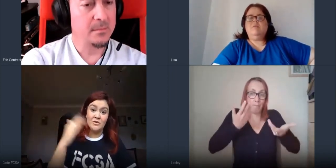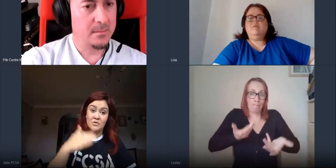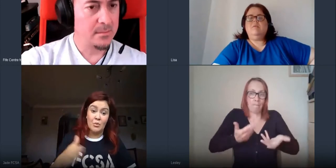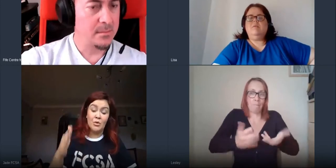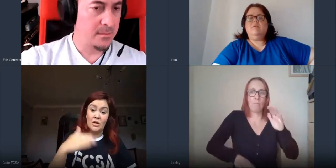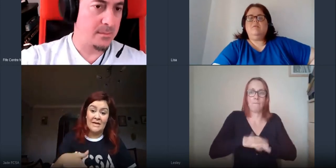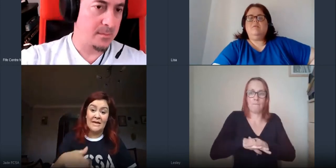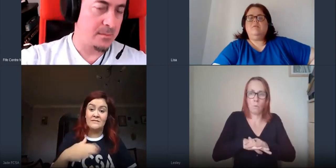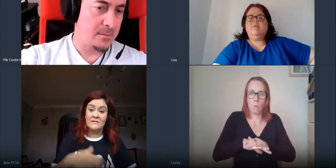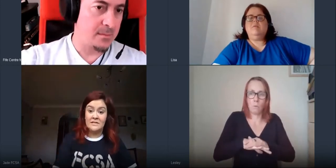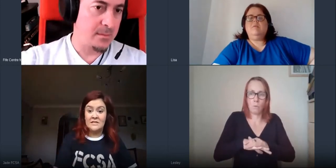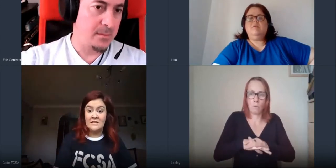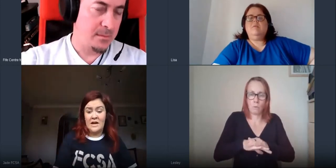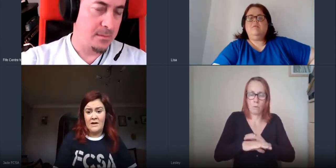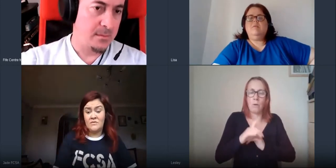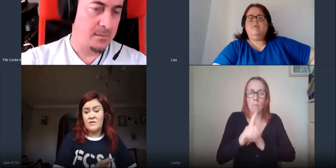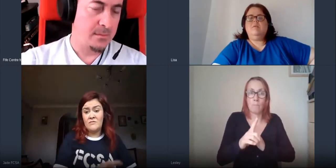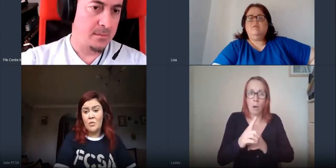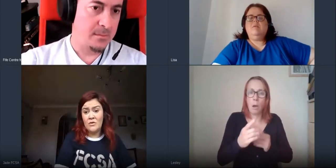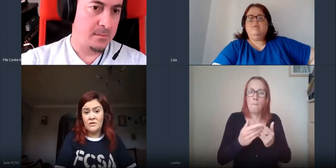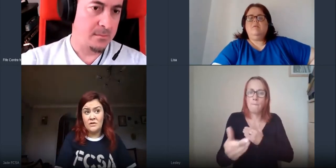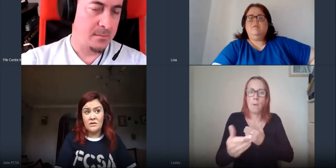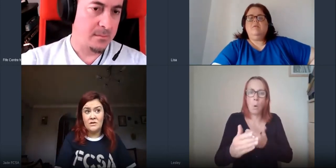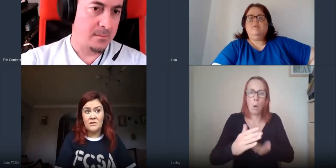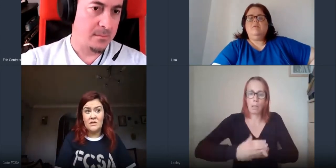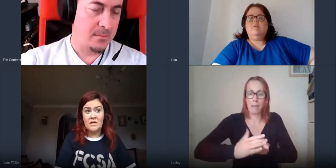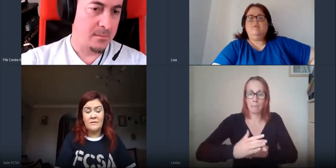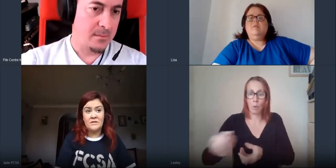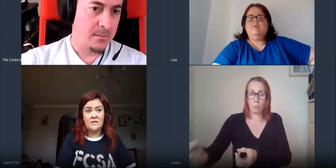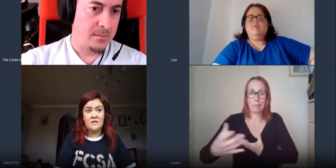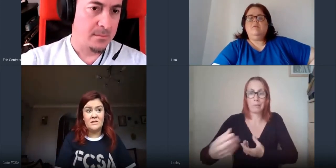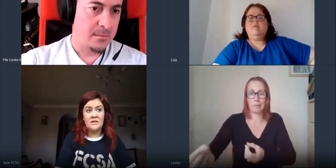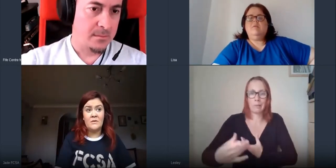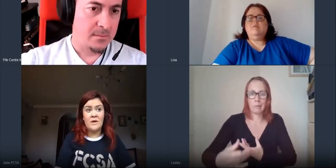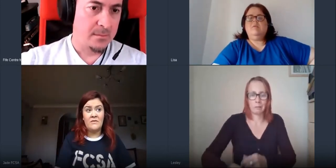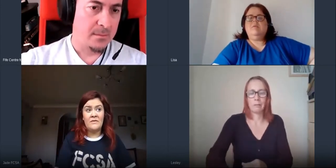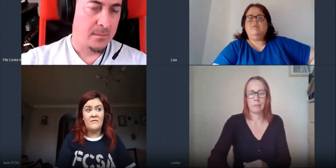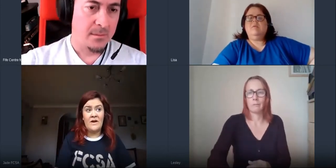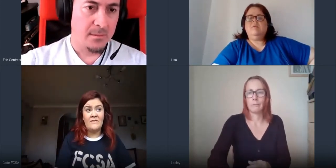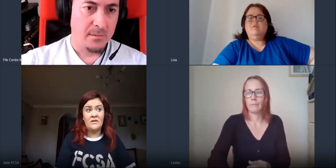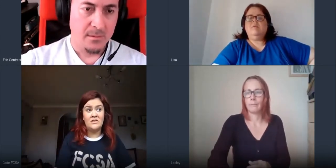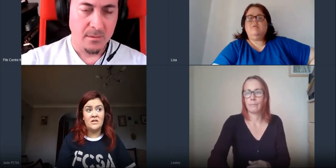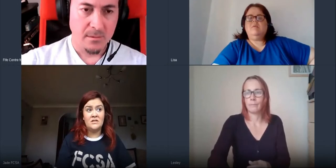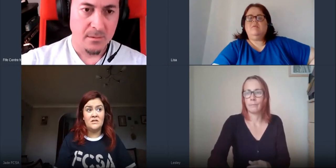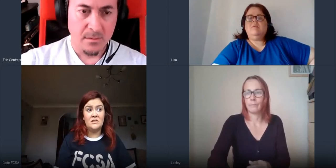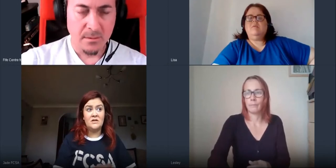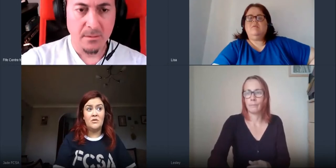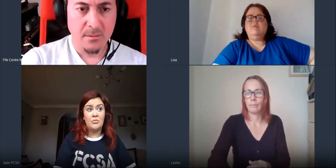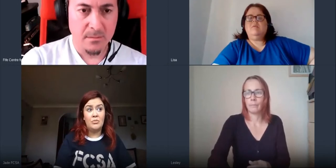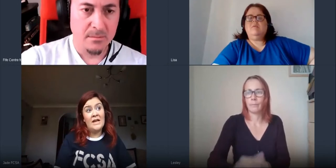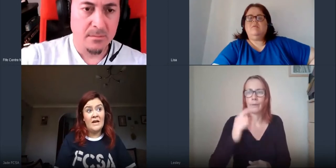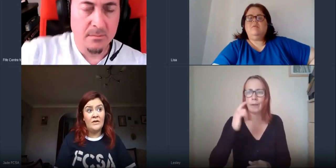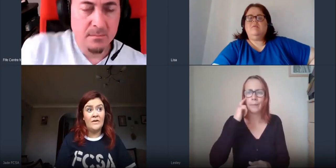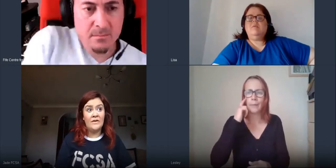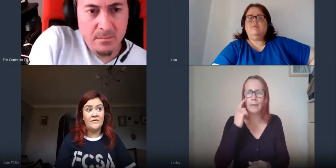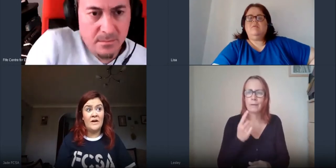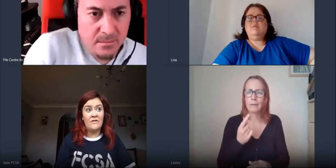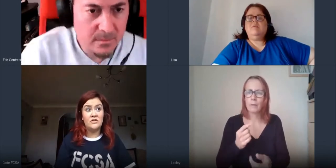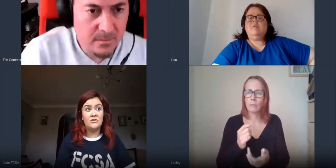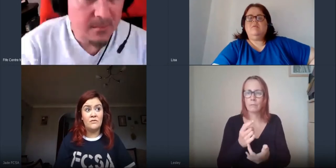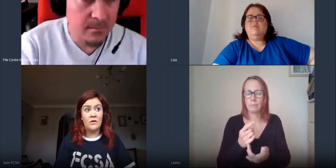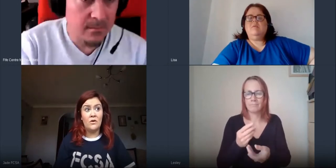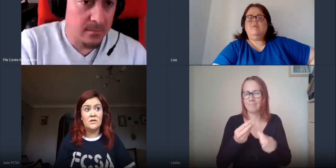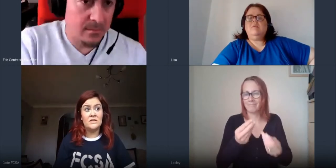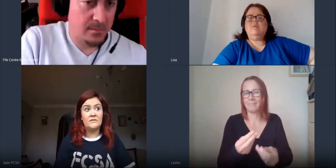there's more coming in and so they've more than i would i think we gave away 500 lent out rather 500